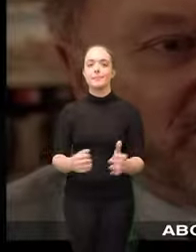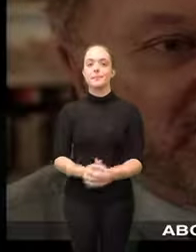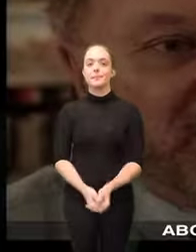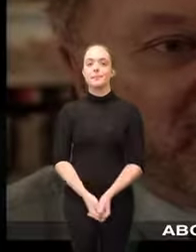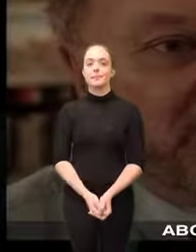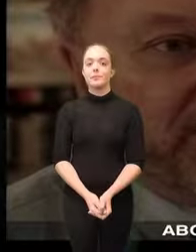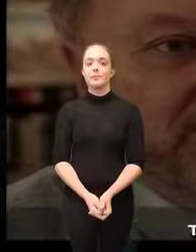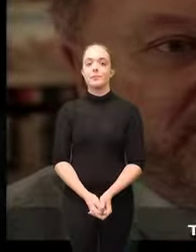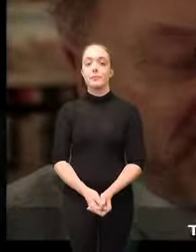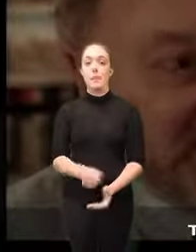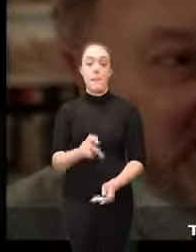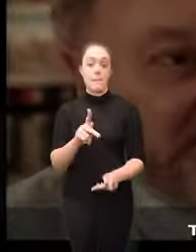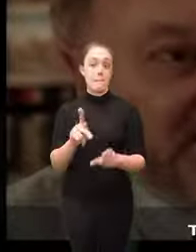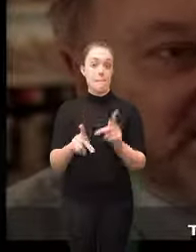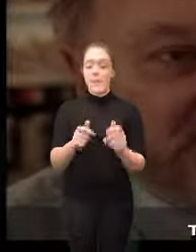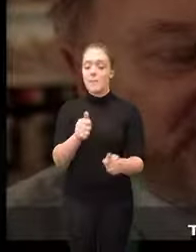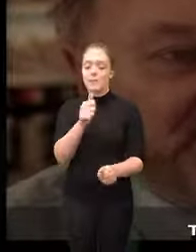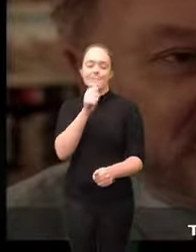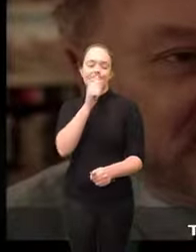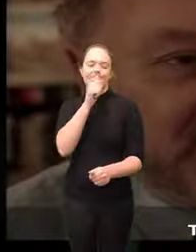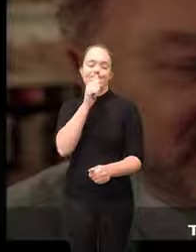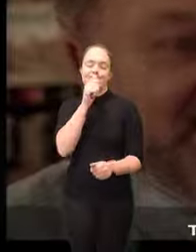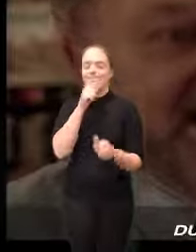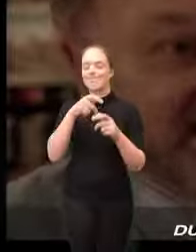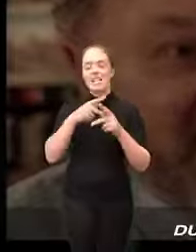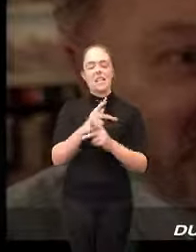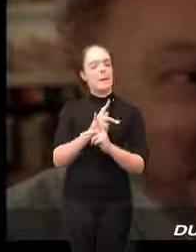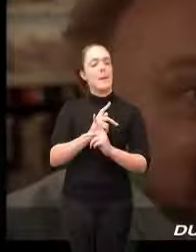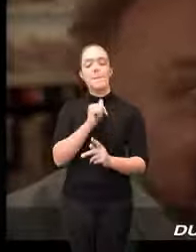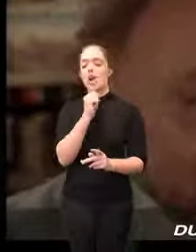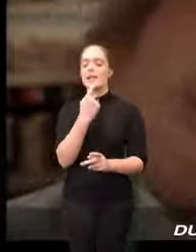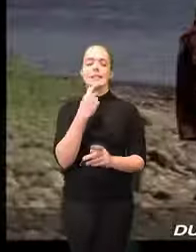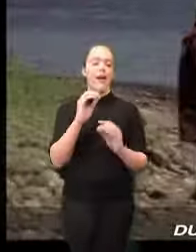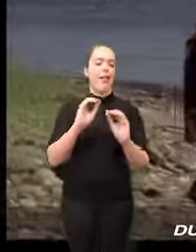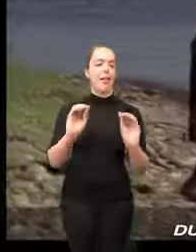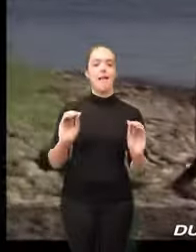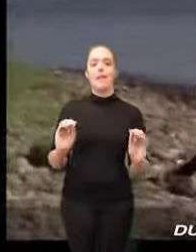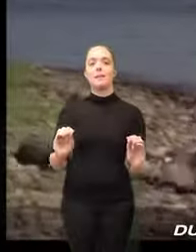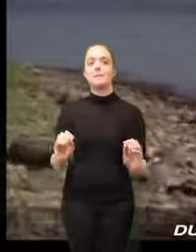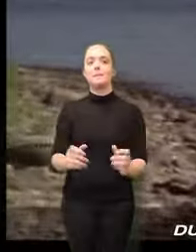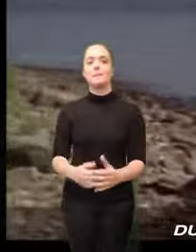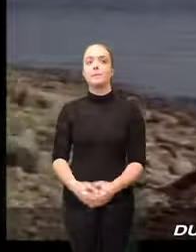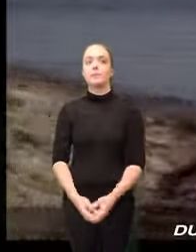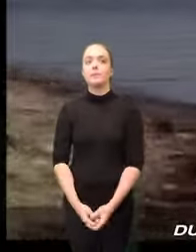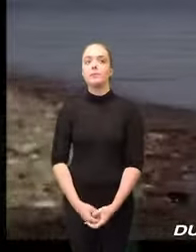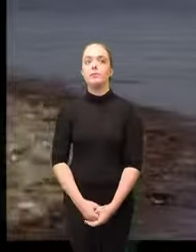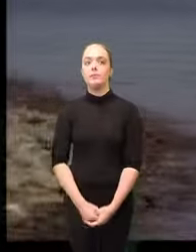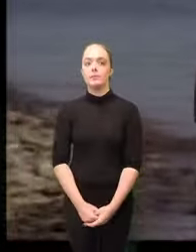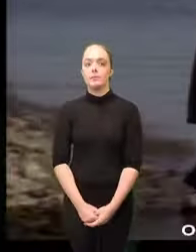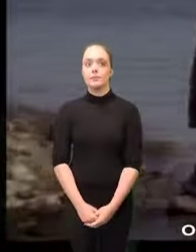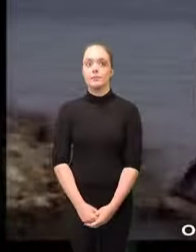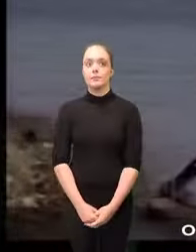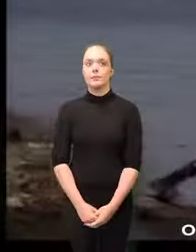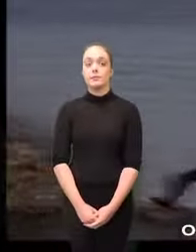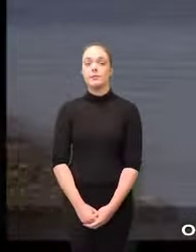going on people did keep this oath of secrecy they did not leak during this hot summer